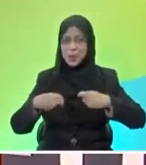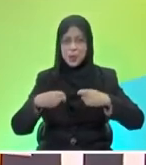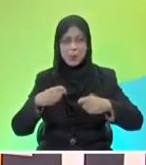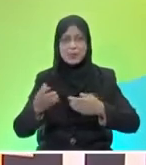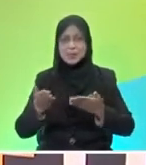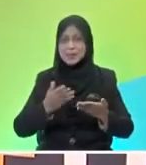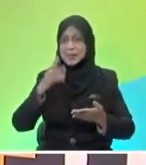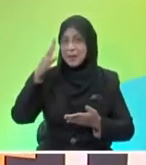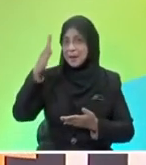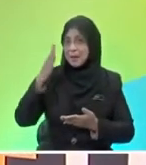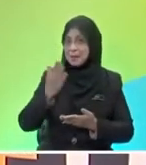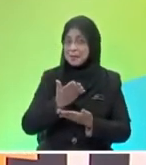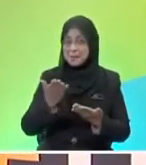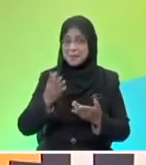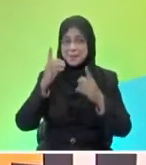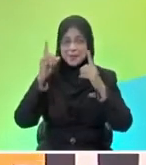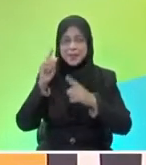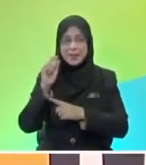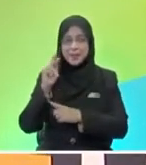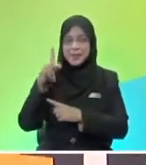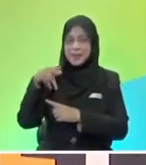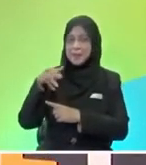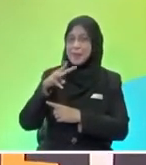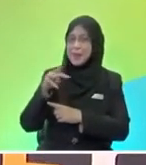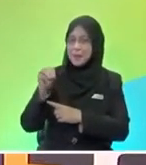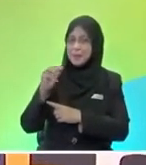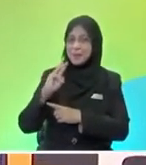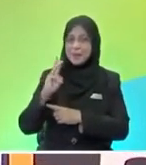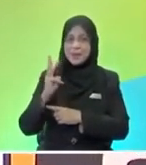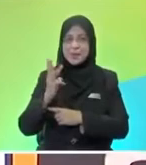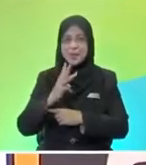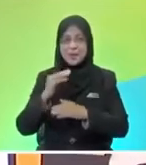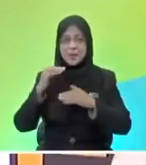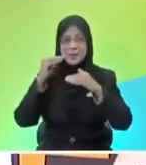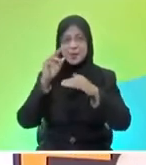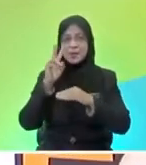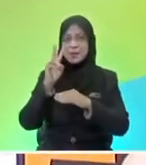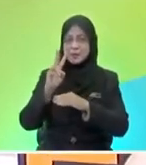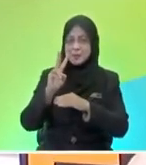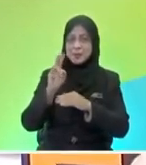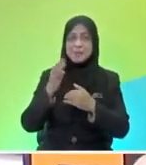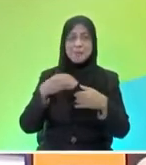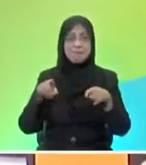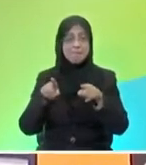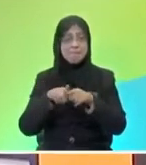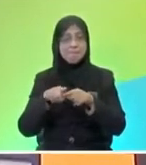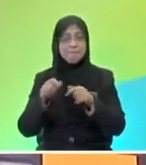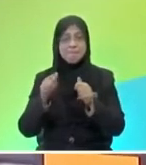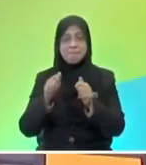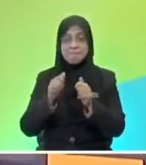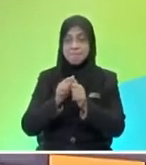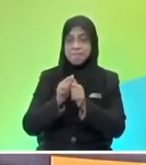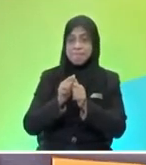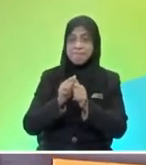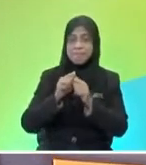Hello everyone, are now watching D-Nate TV KPM. We are in the level 2 slot. And together, we are learning science DLP